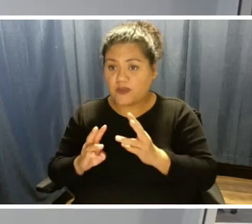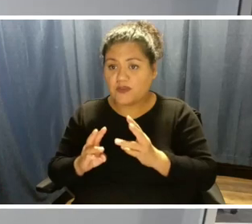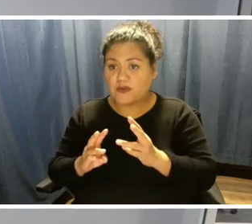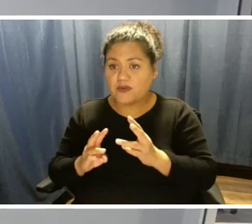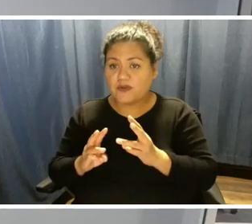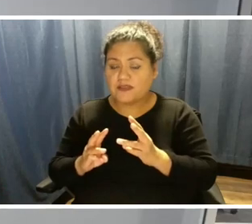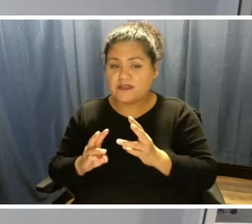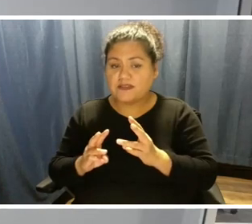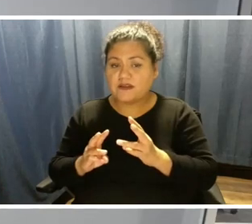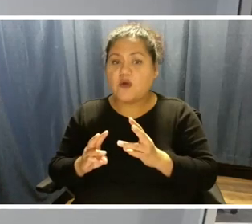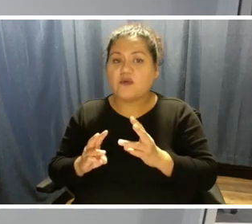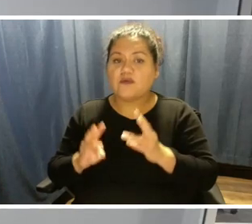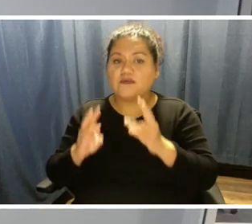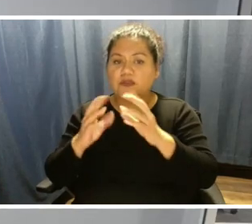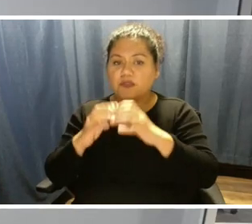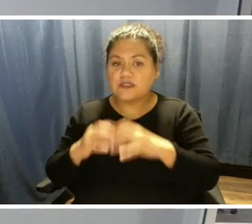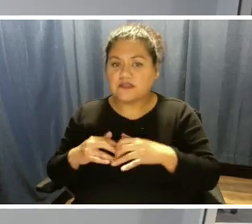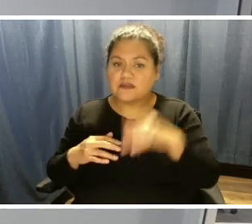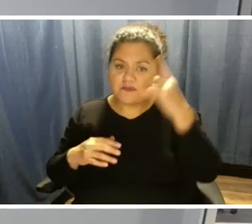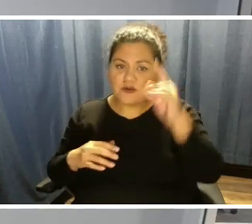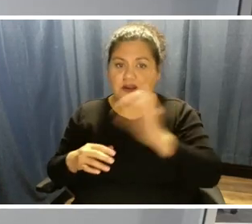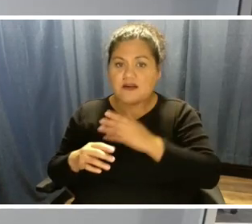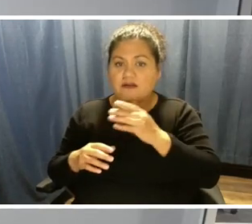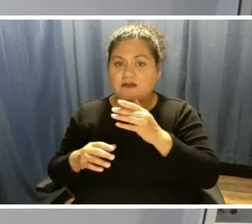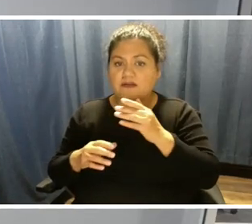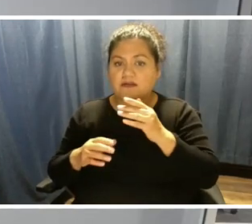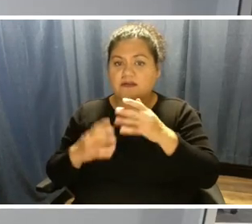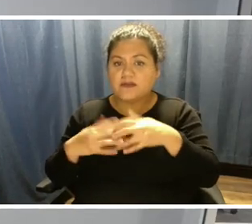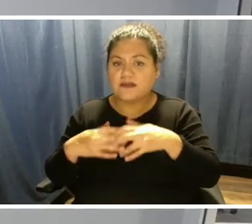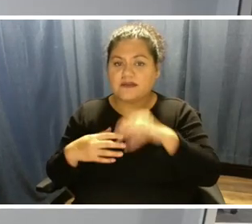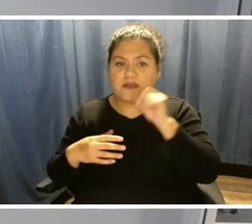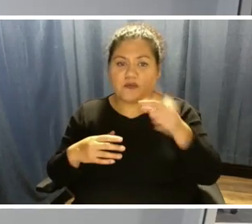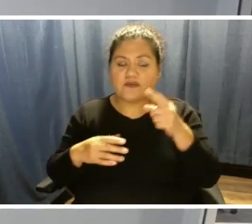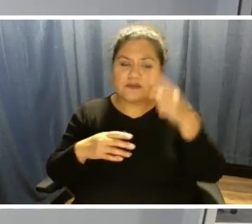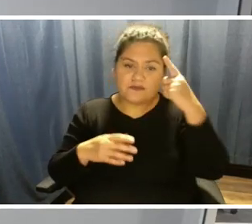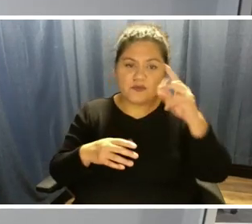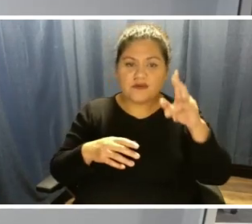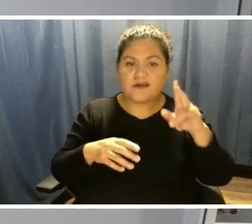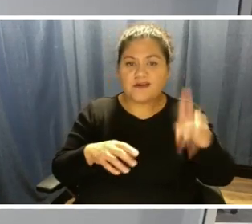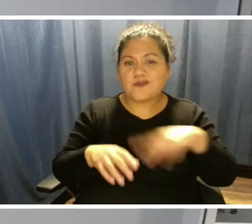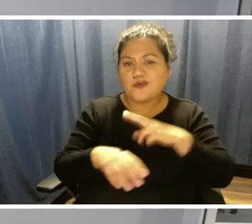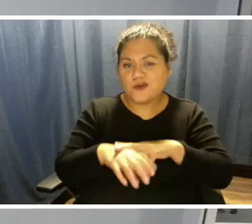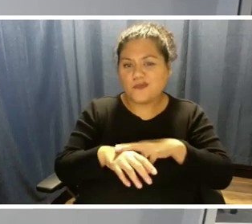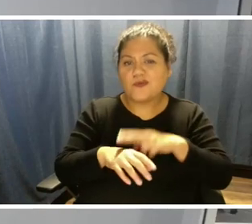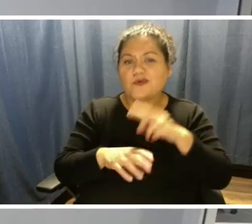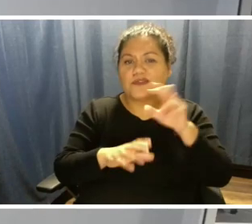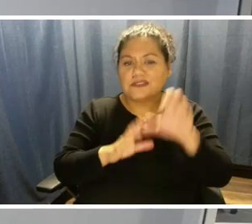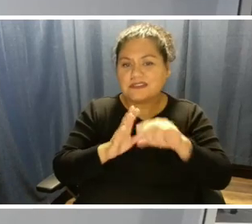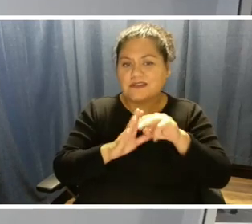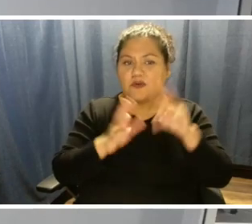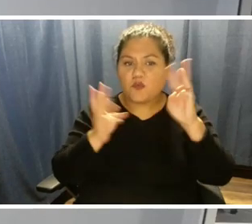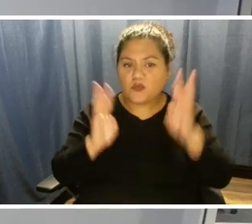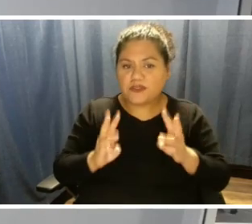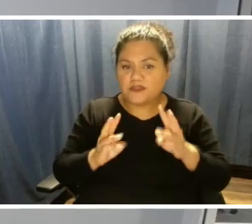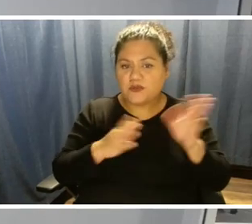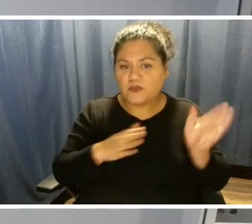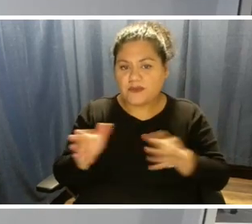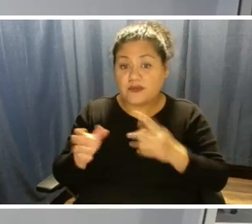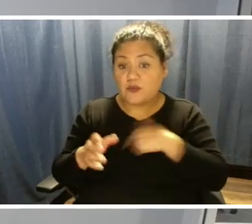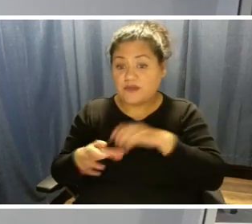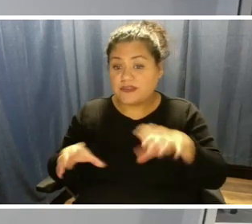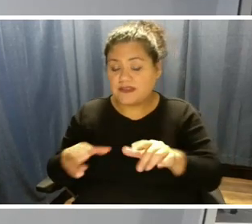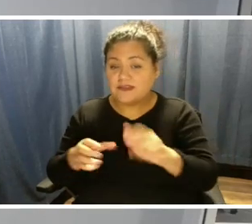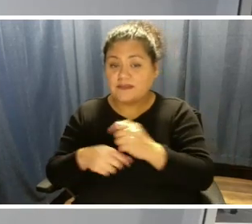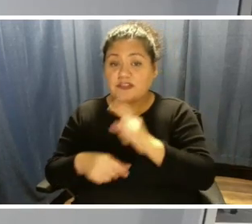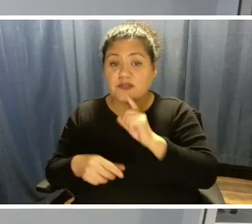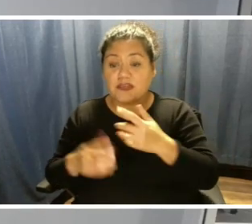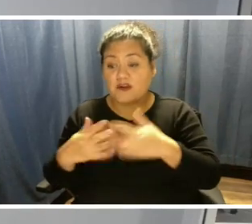beyond just our normal seasonal winter preparation. And we've done this to make sure that our plants will be good to